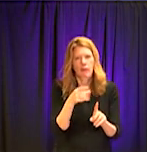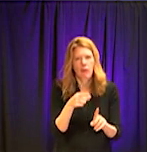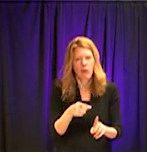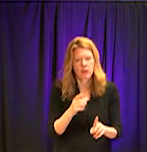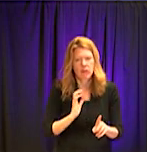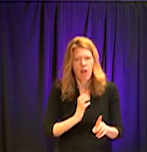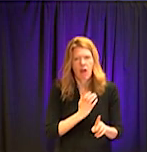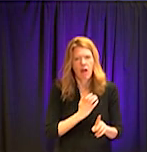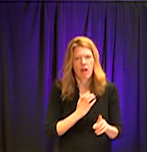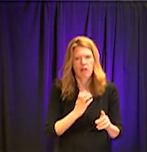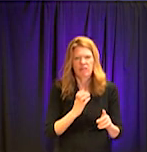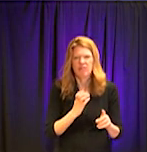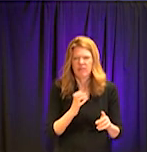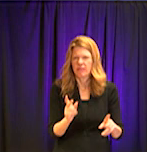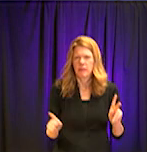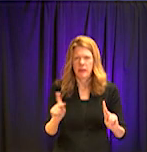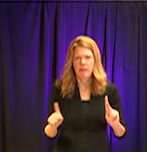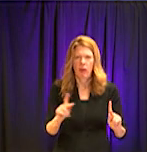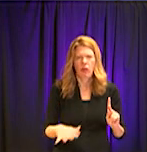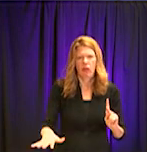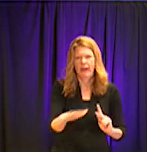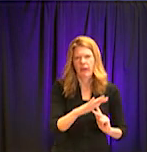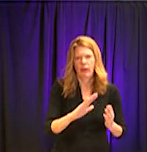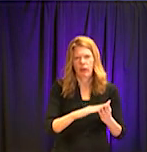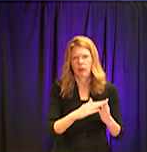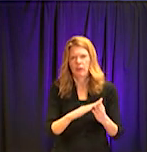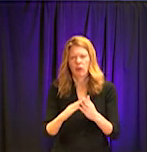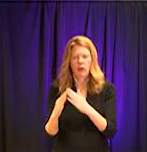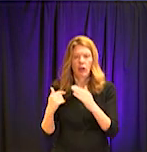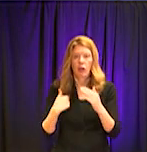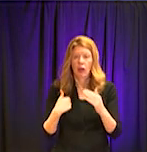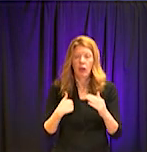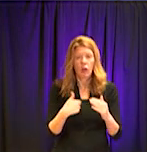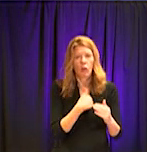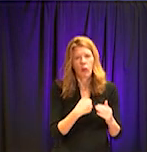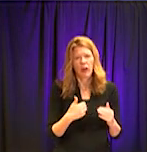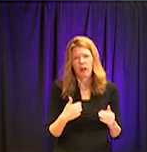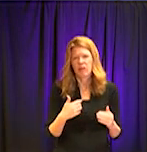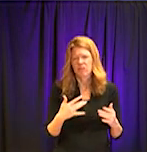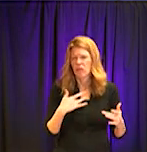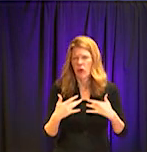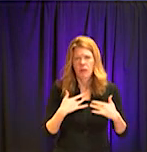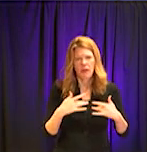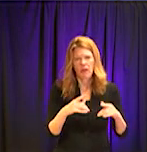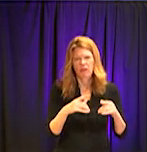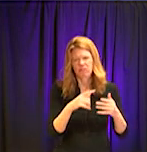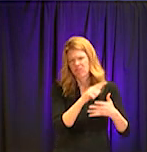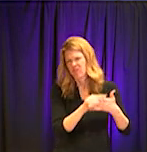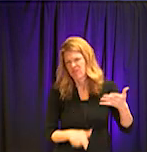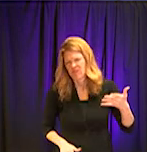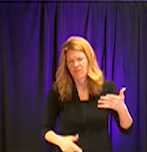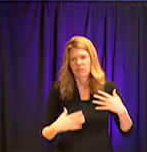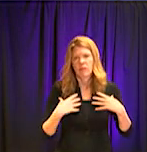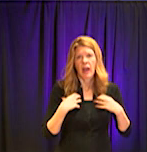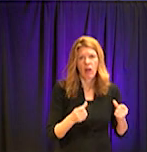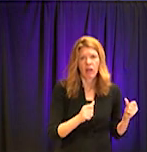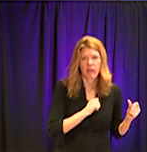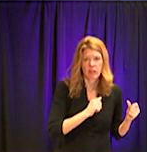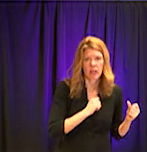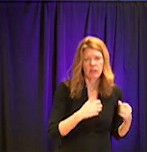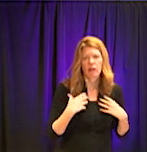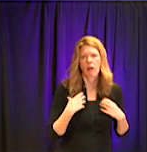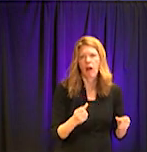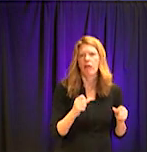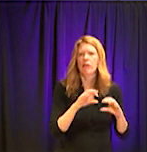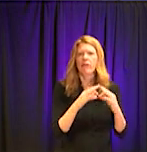about this COVID-19 pandemic. They worry about their health. They worry about the health of their family members. They worry about the